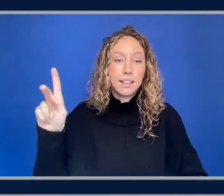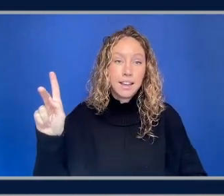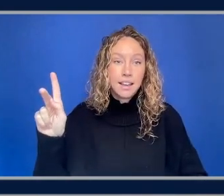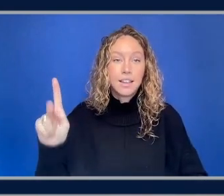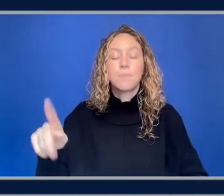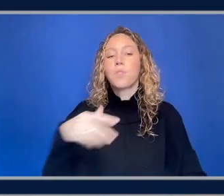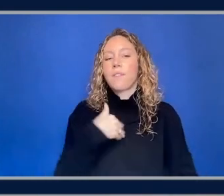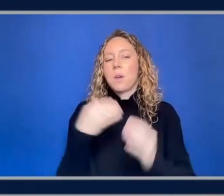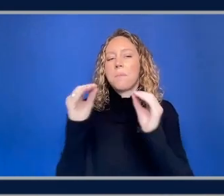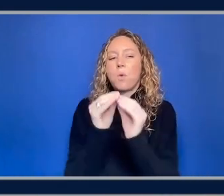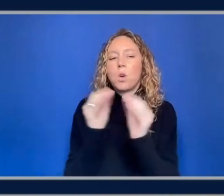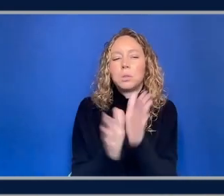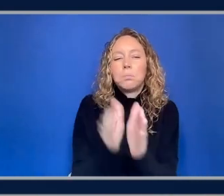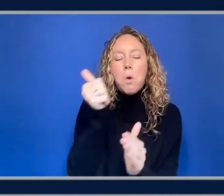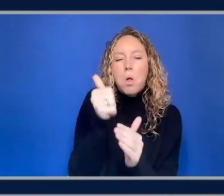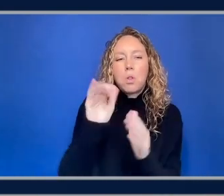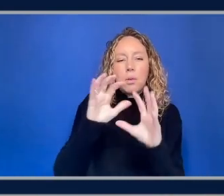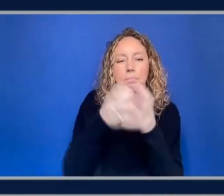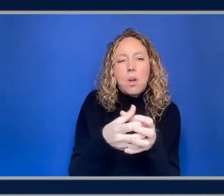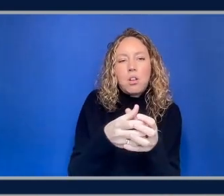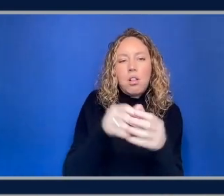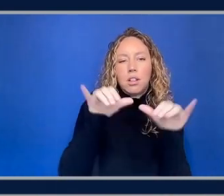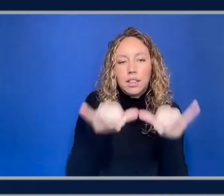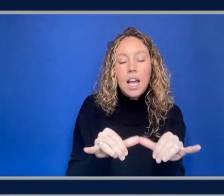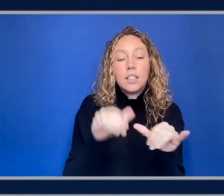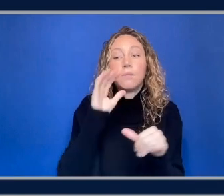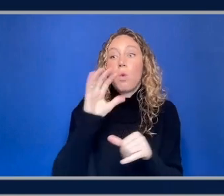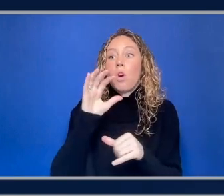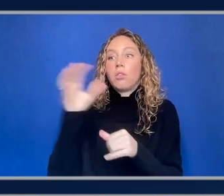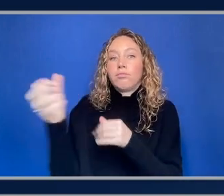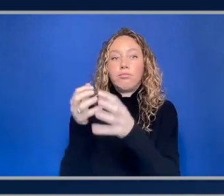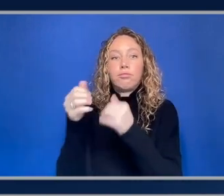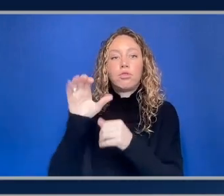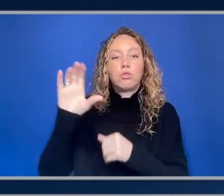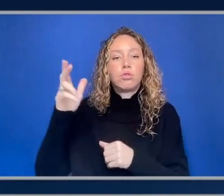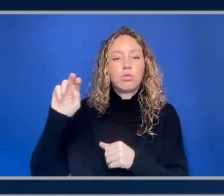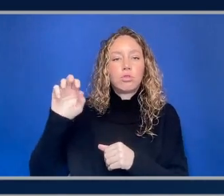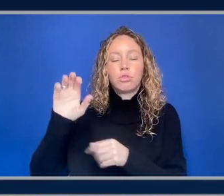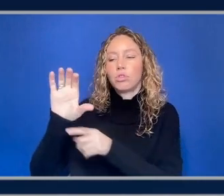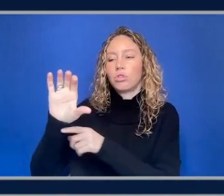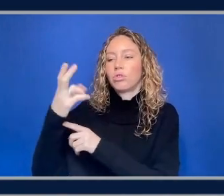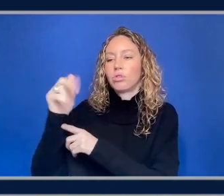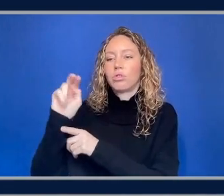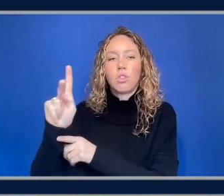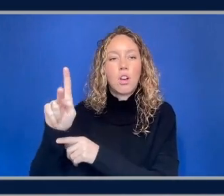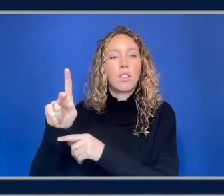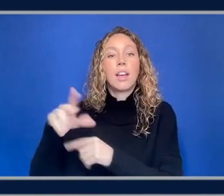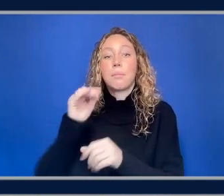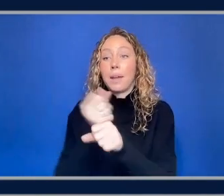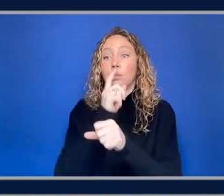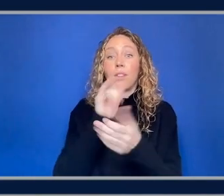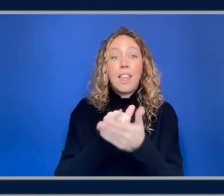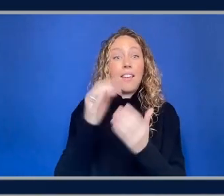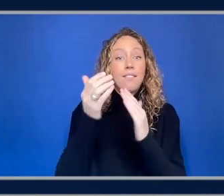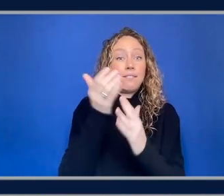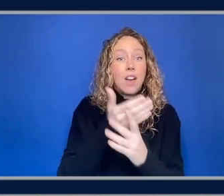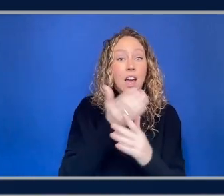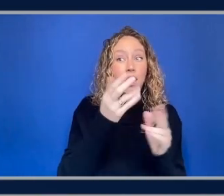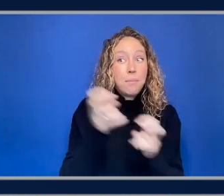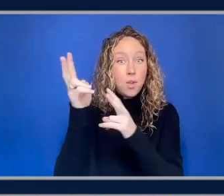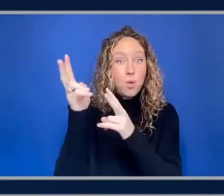more optimization in terms of like chunking files and doing durability checks to make sure that the file that was uploaded was the exact